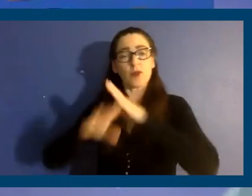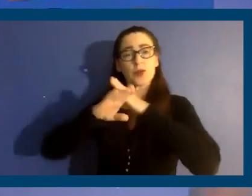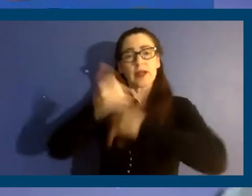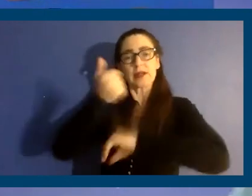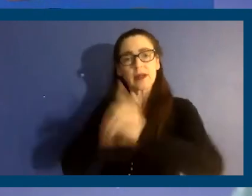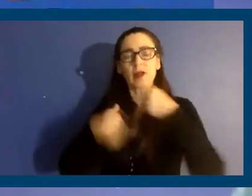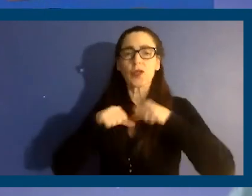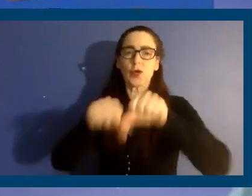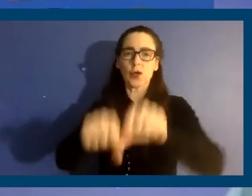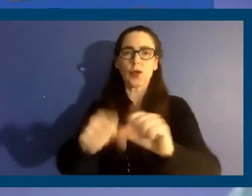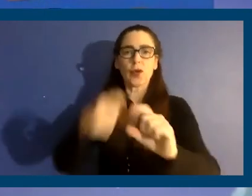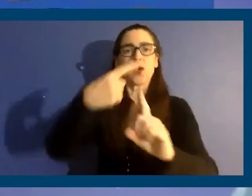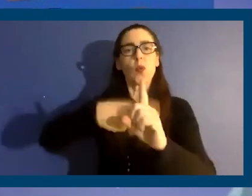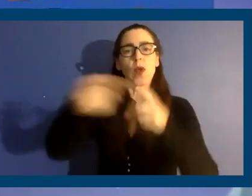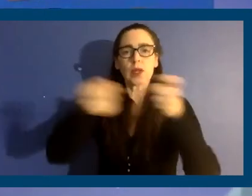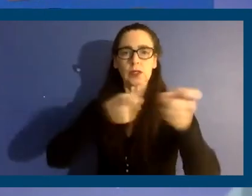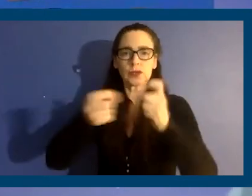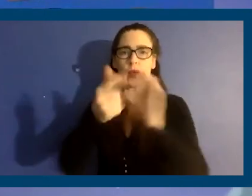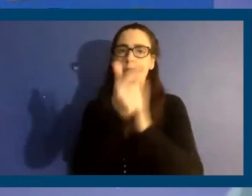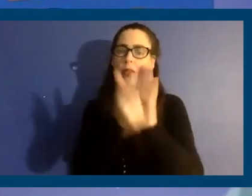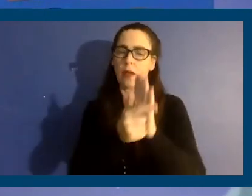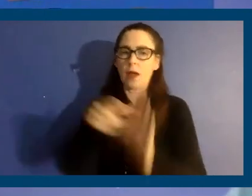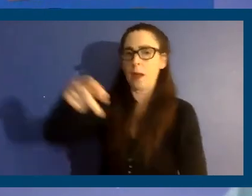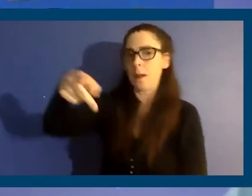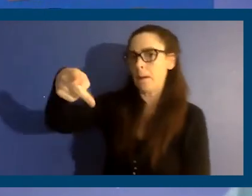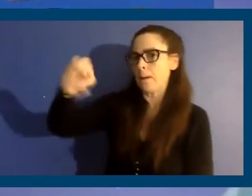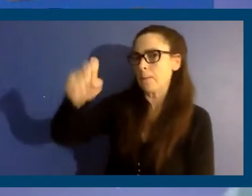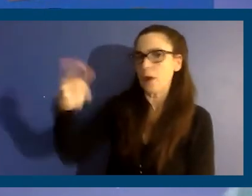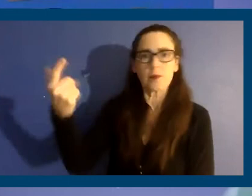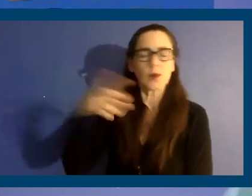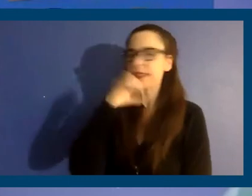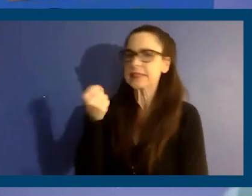And Prop 21 doesn't impact that at all.